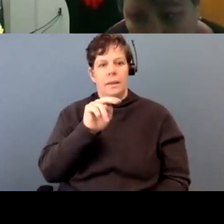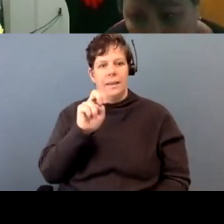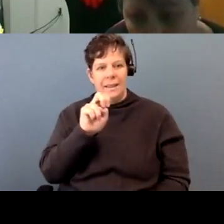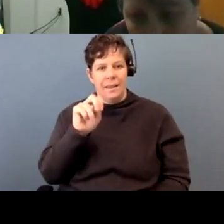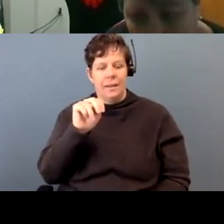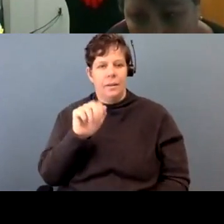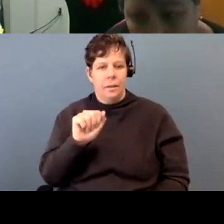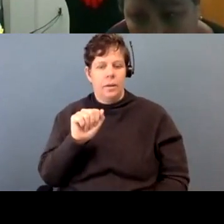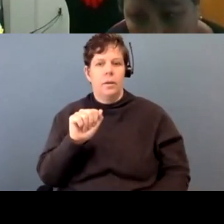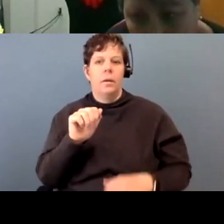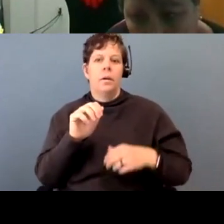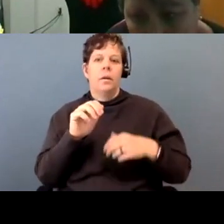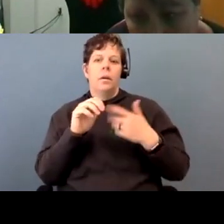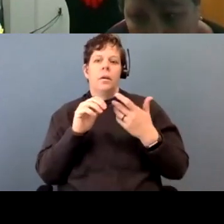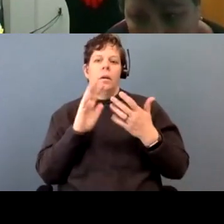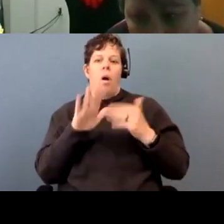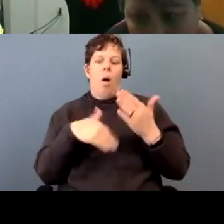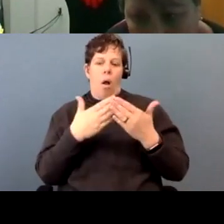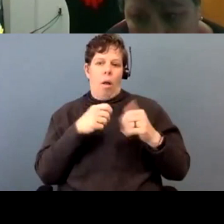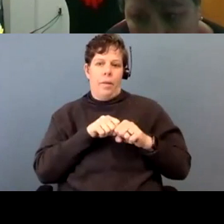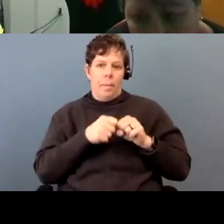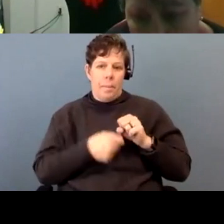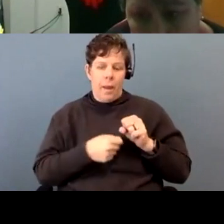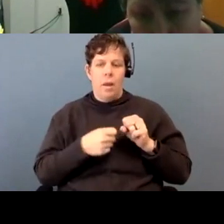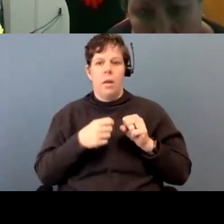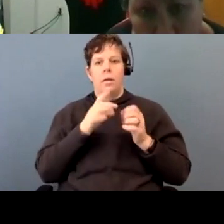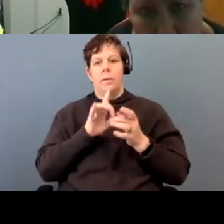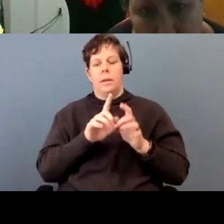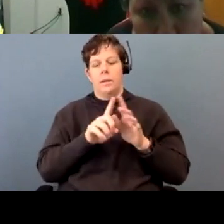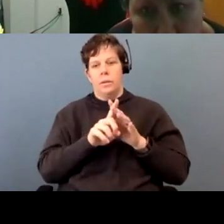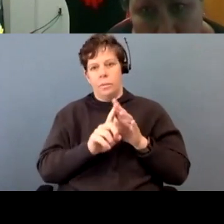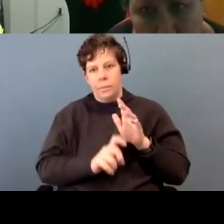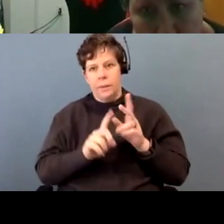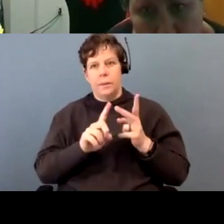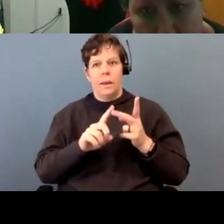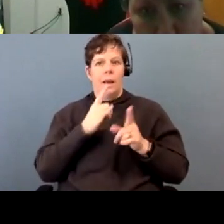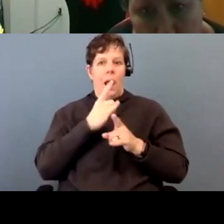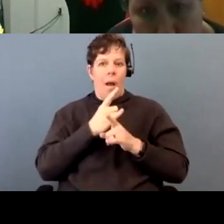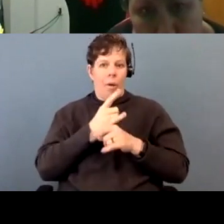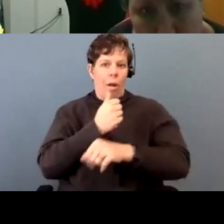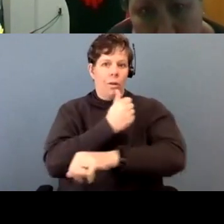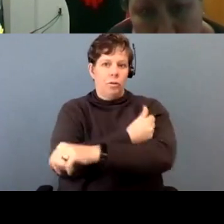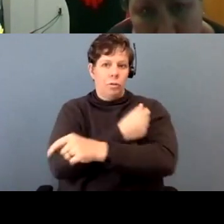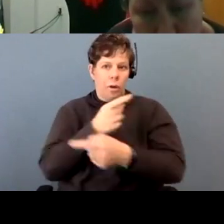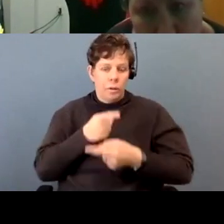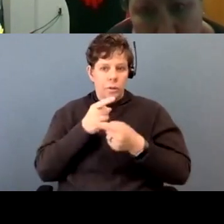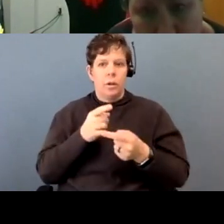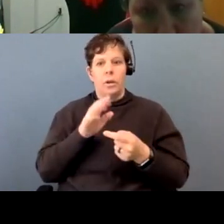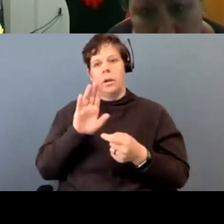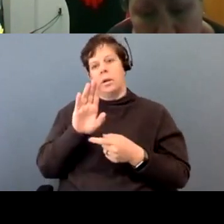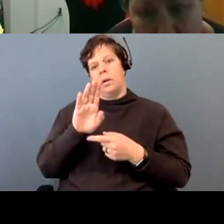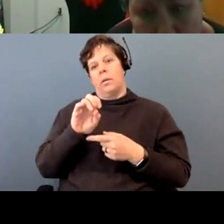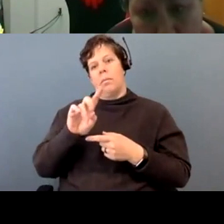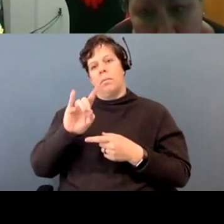alcohol and drug, uh, struggle, the missing, um, and the boarding school traumas.